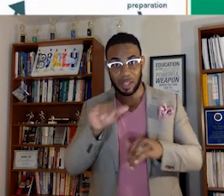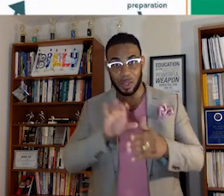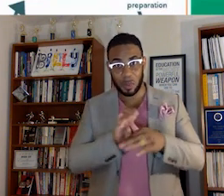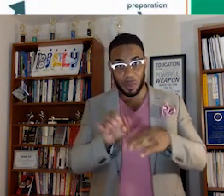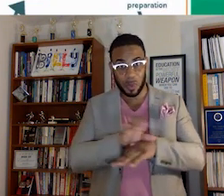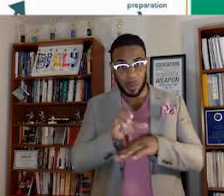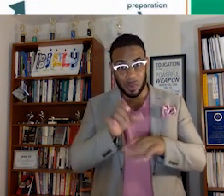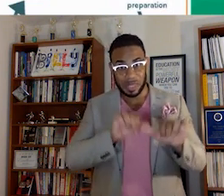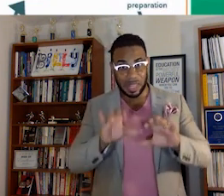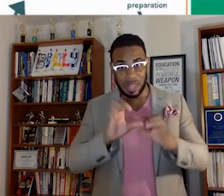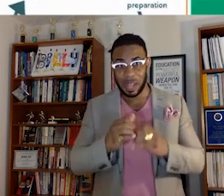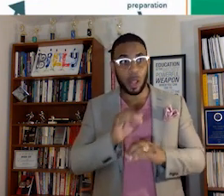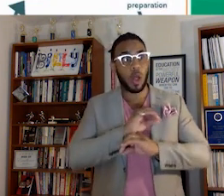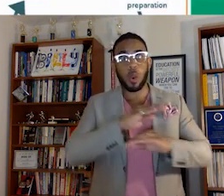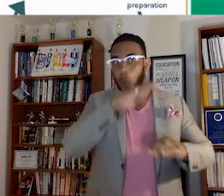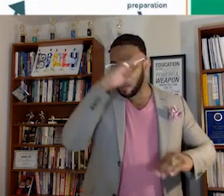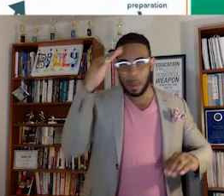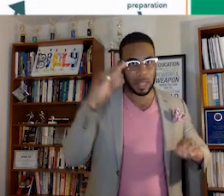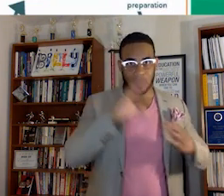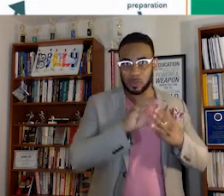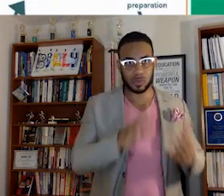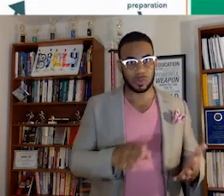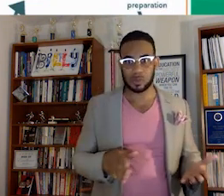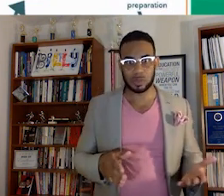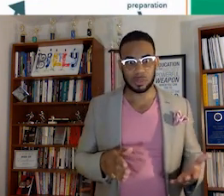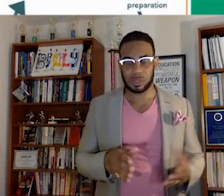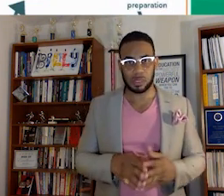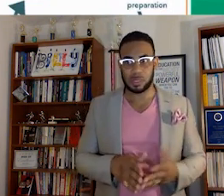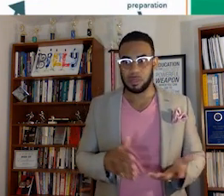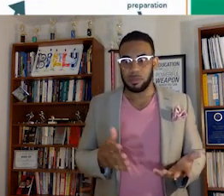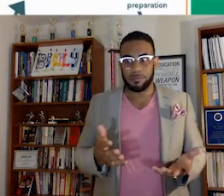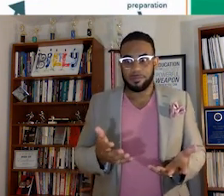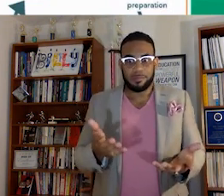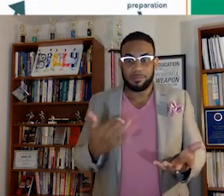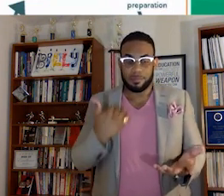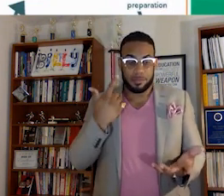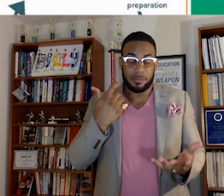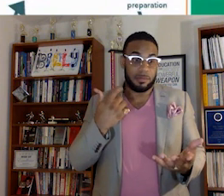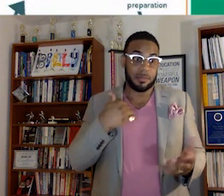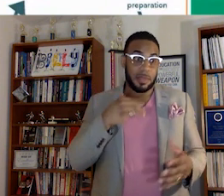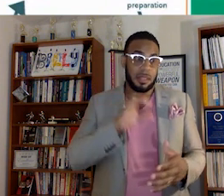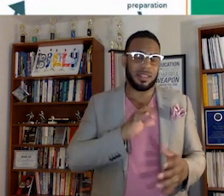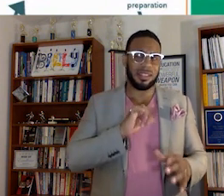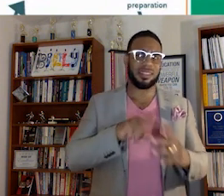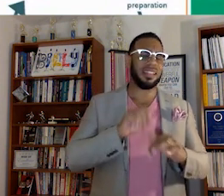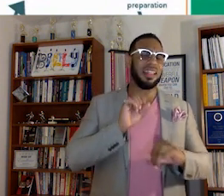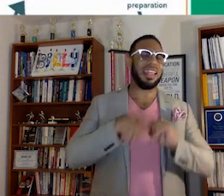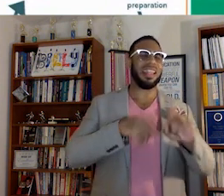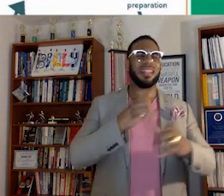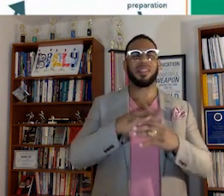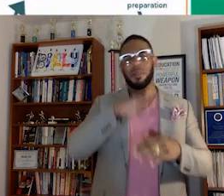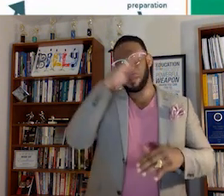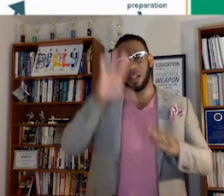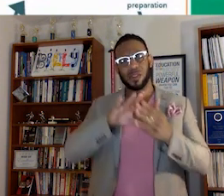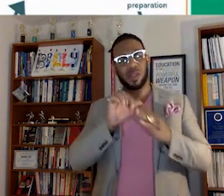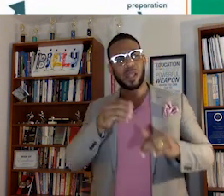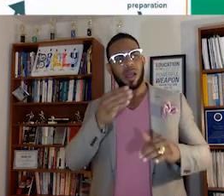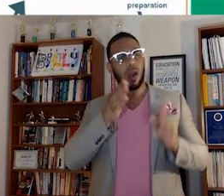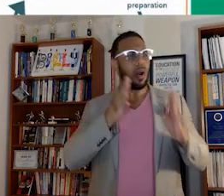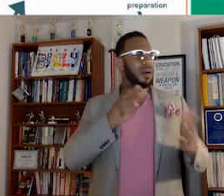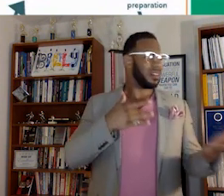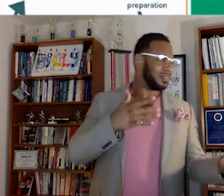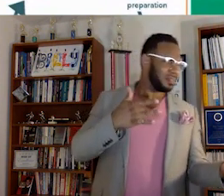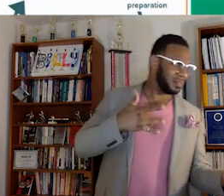class, and there were no Black students. And I just, my character, started asking some of the Black students in the hallway